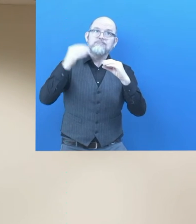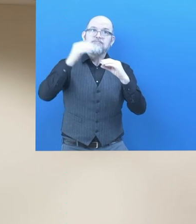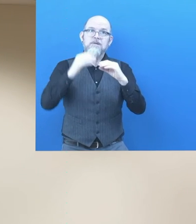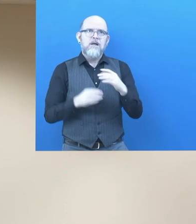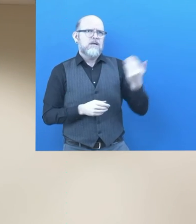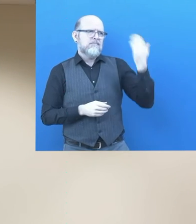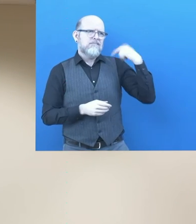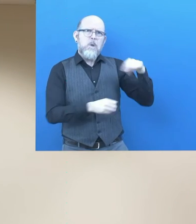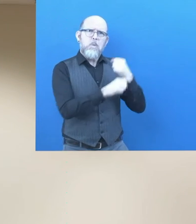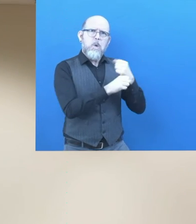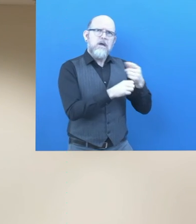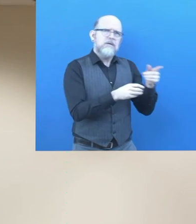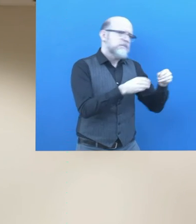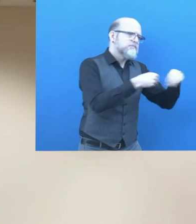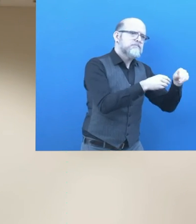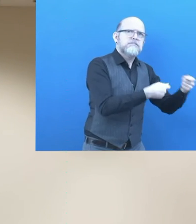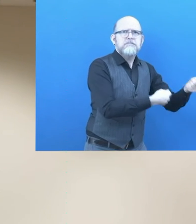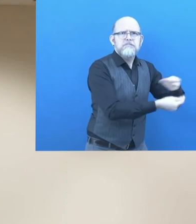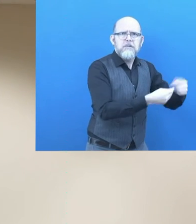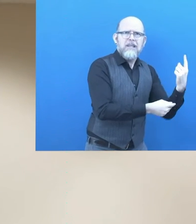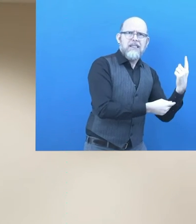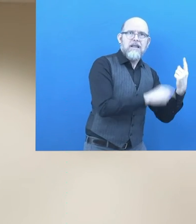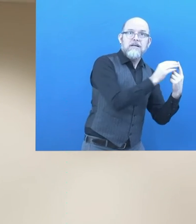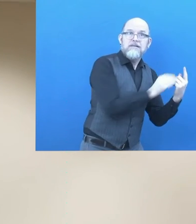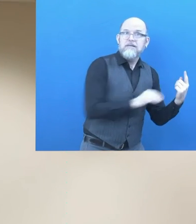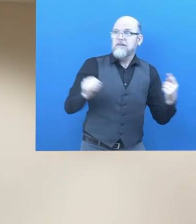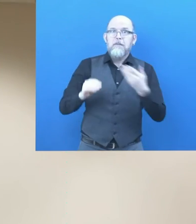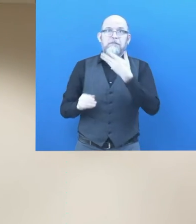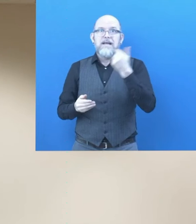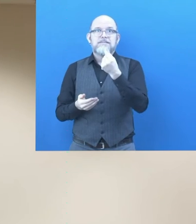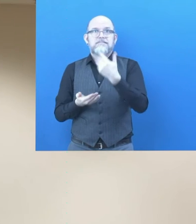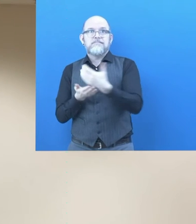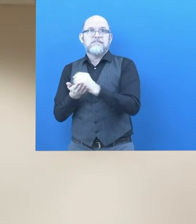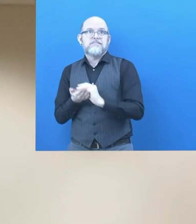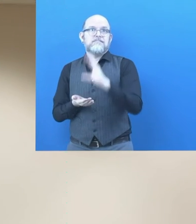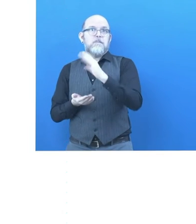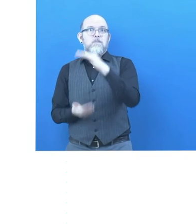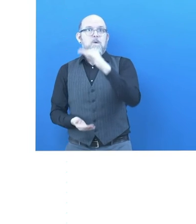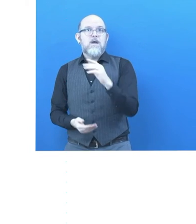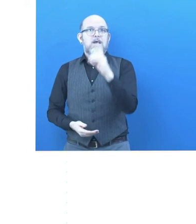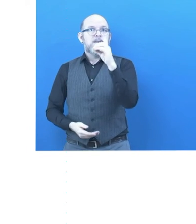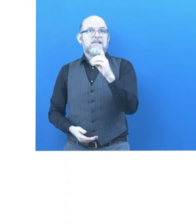and I'm getting a bigger and more better pay at this, at at, at Dave one.